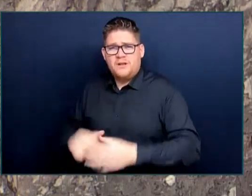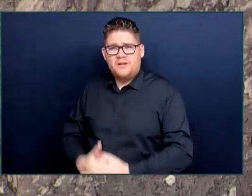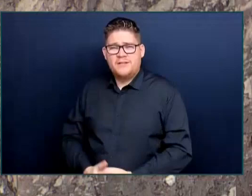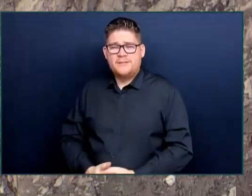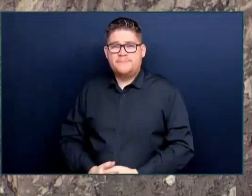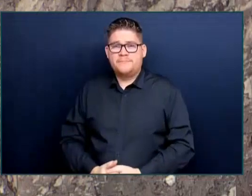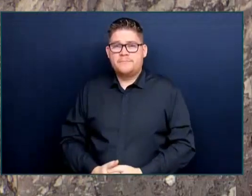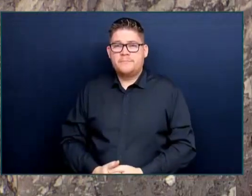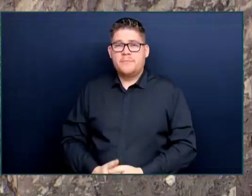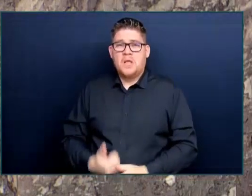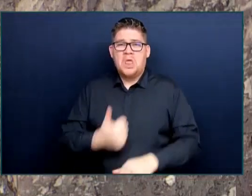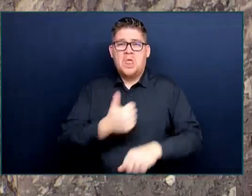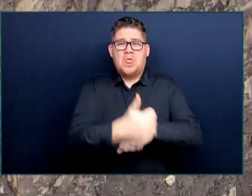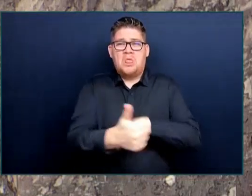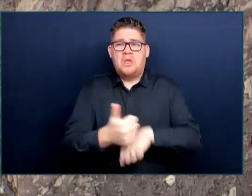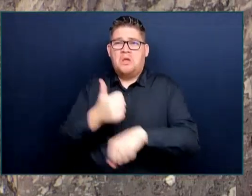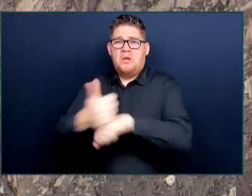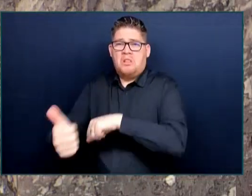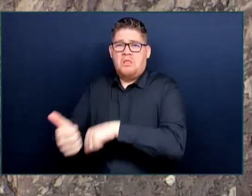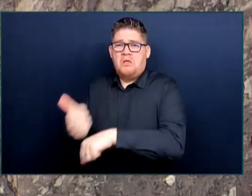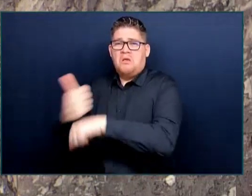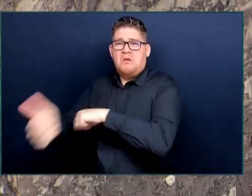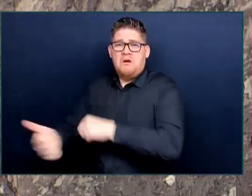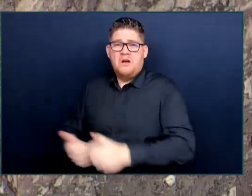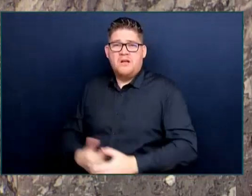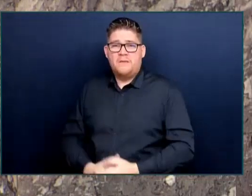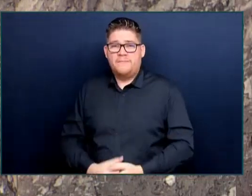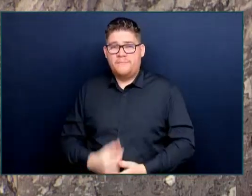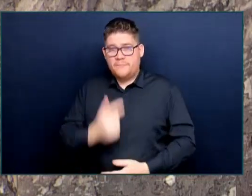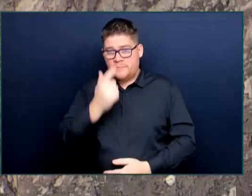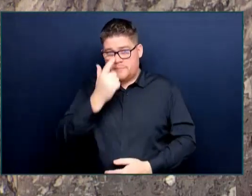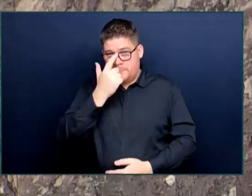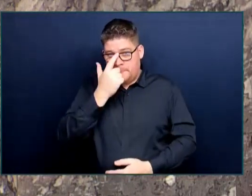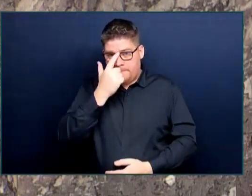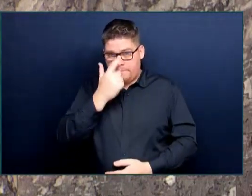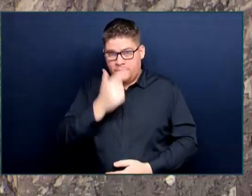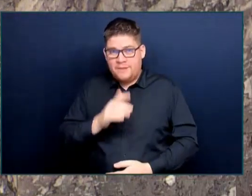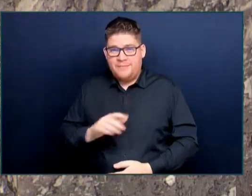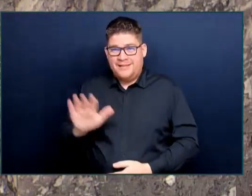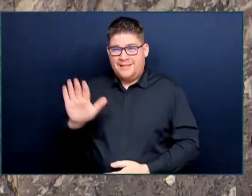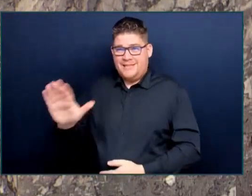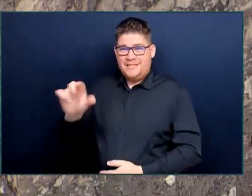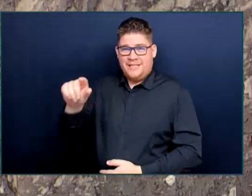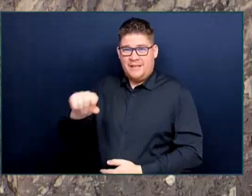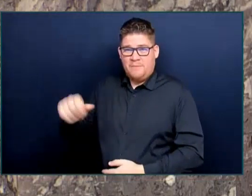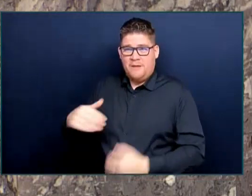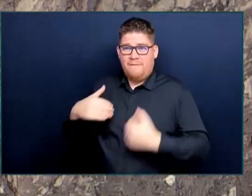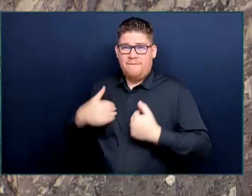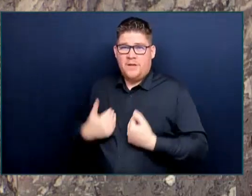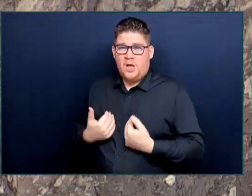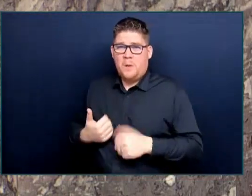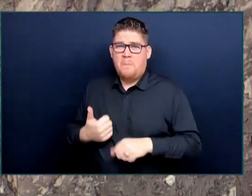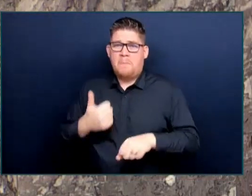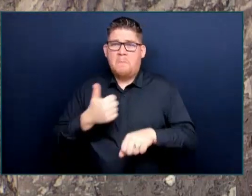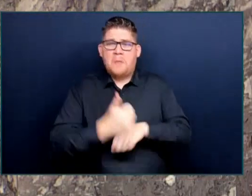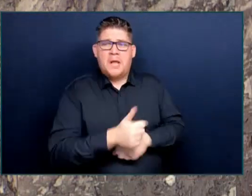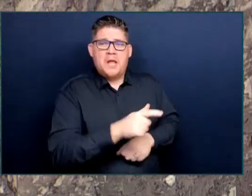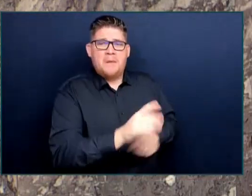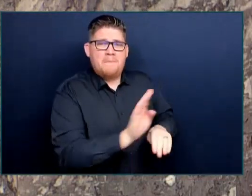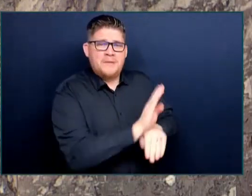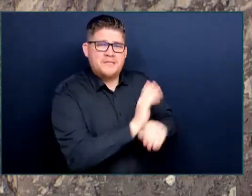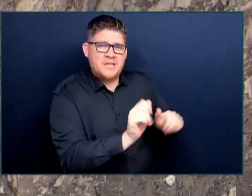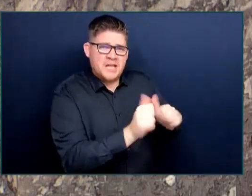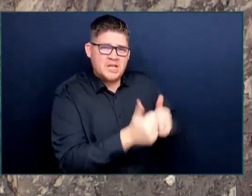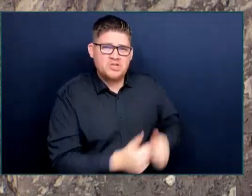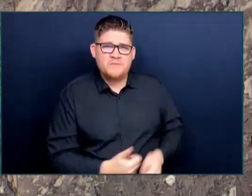It's either the local government's or the business associations or the federal government's fault. But